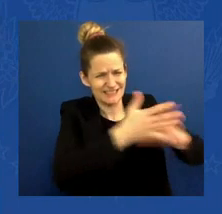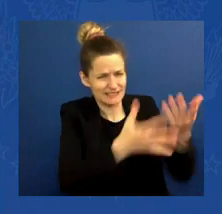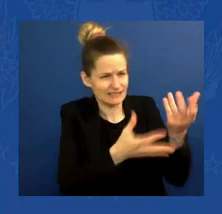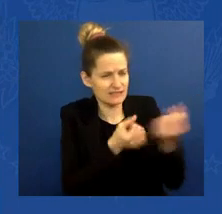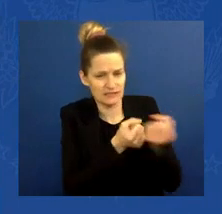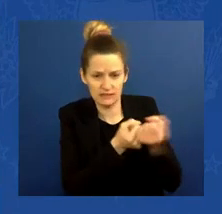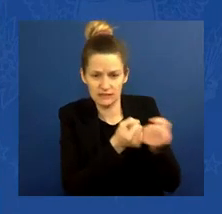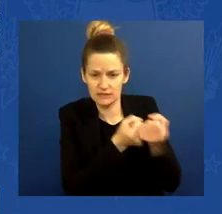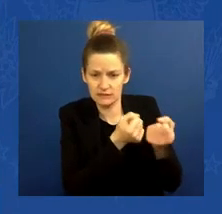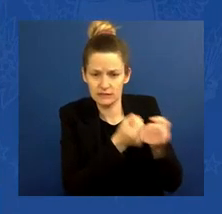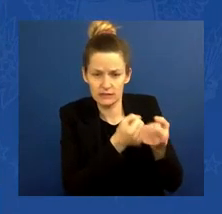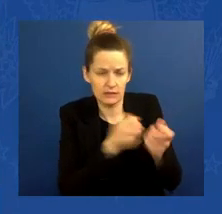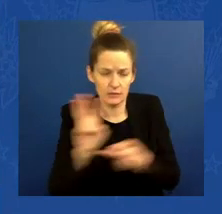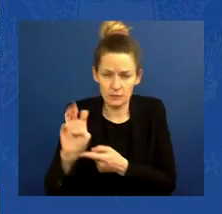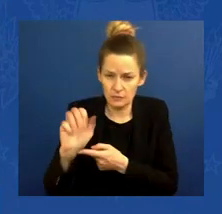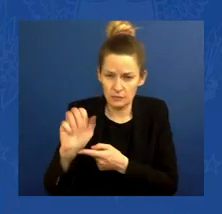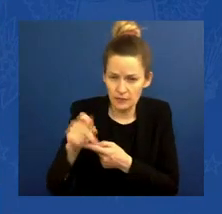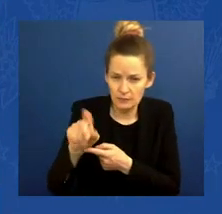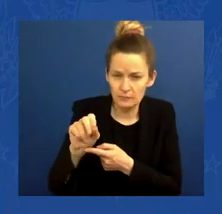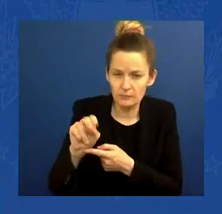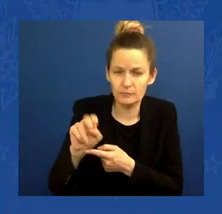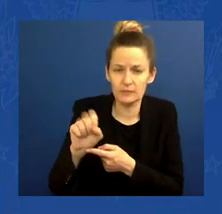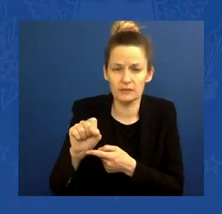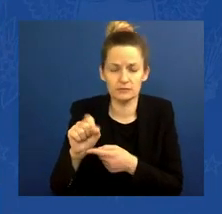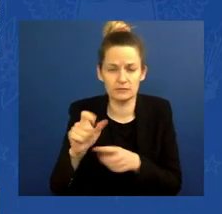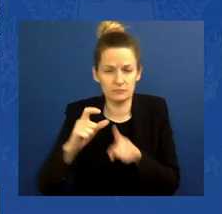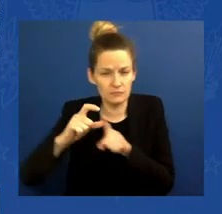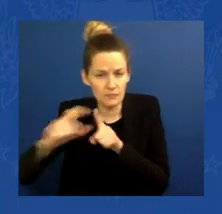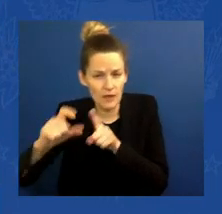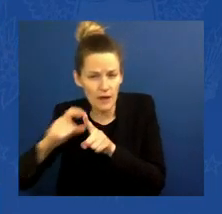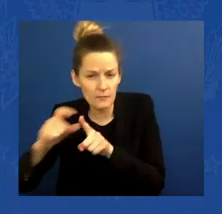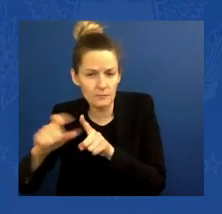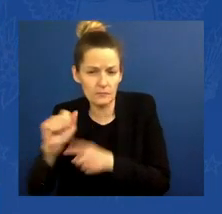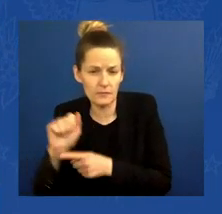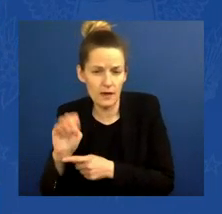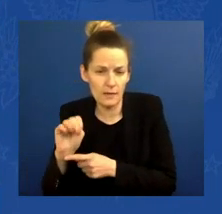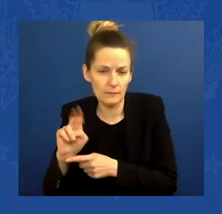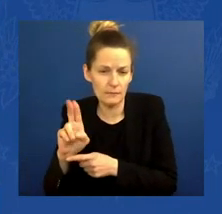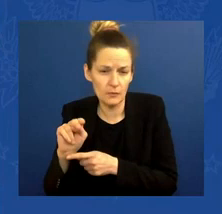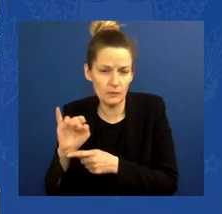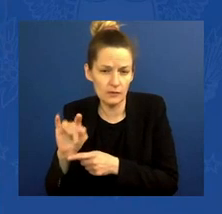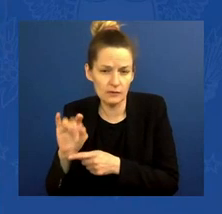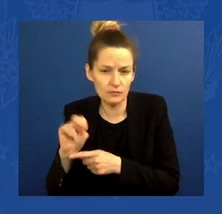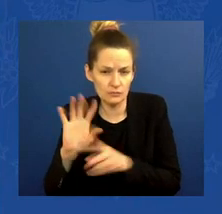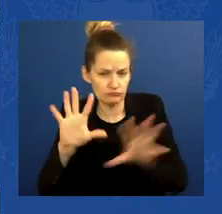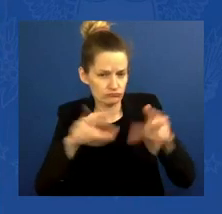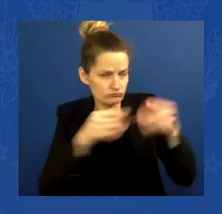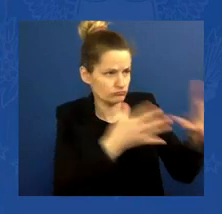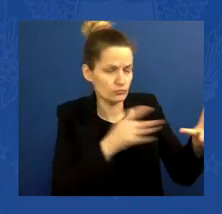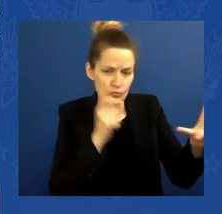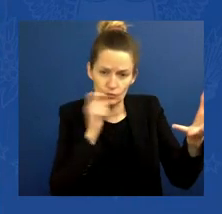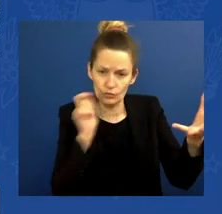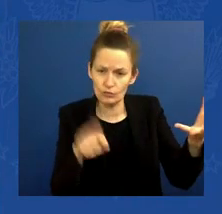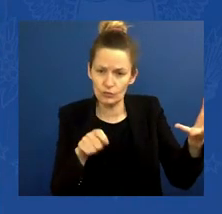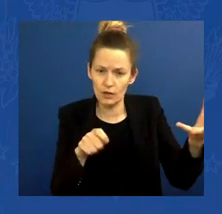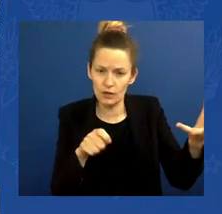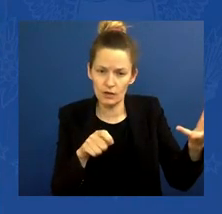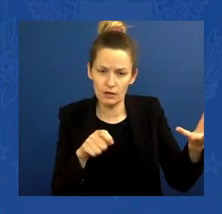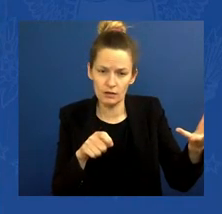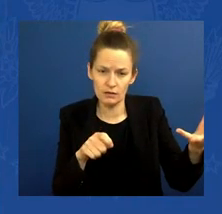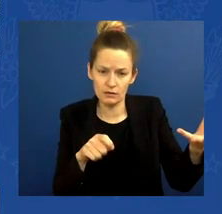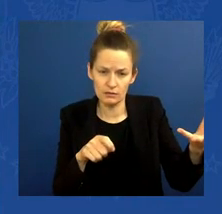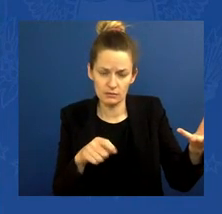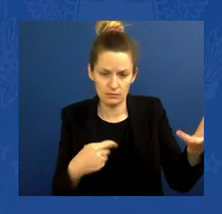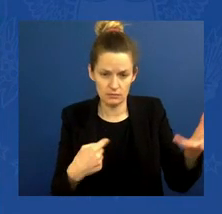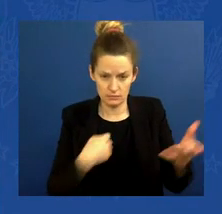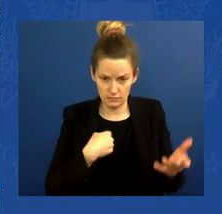to activate — to activate an additional security systems to continue to help Ukraine fend off Russia's assault — an